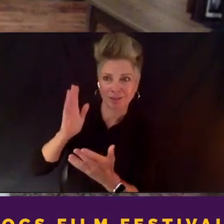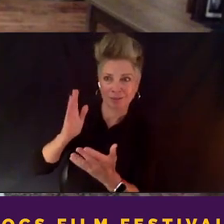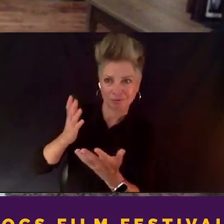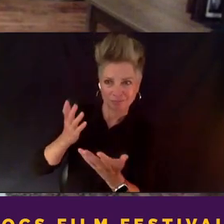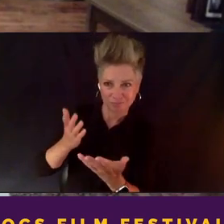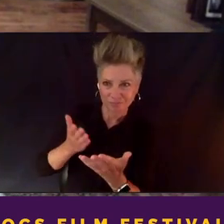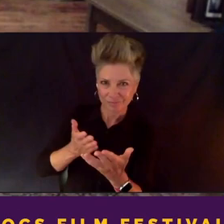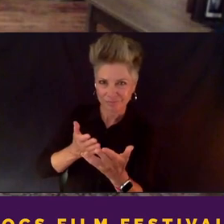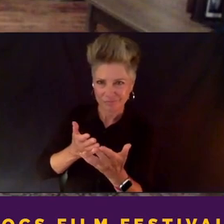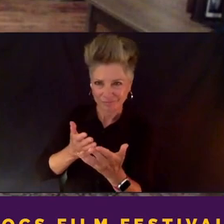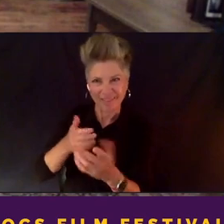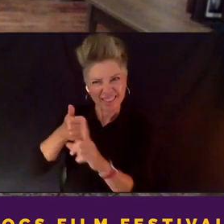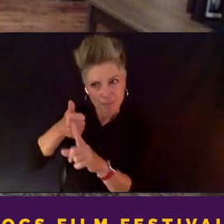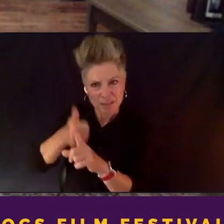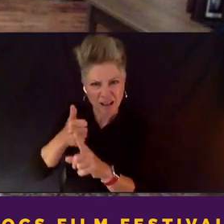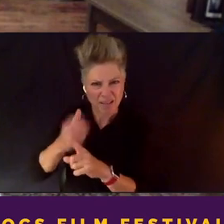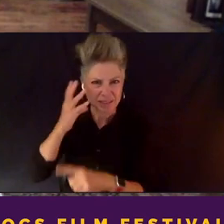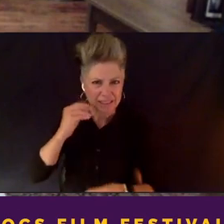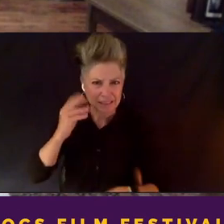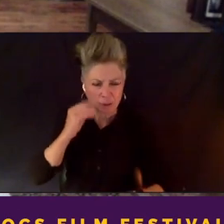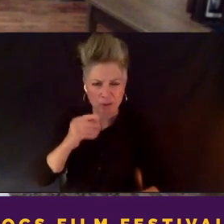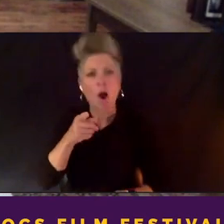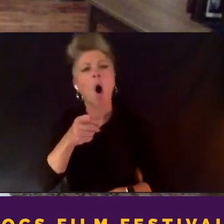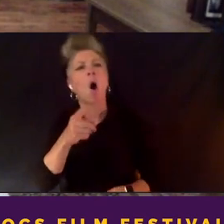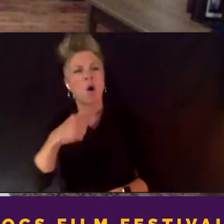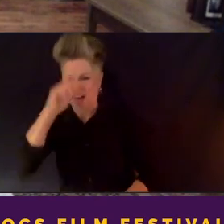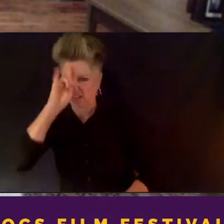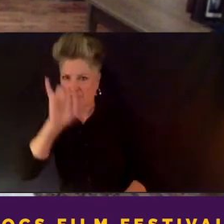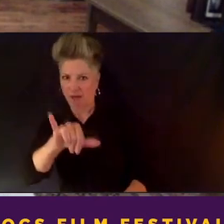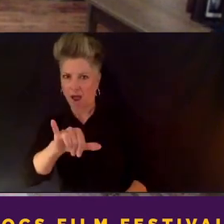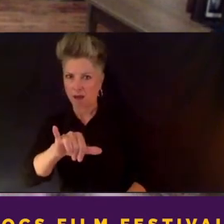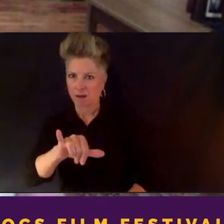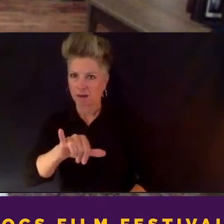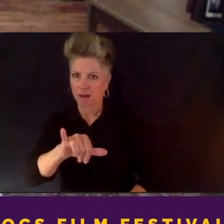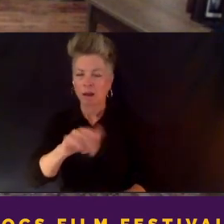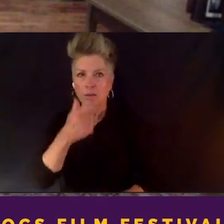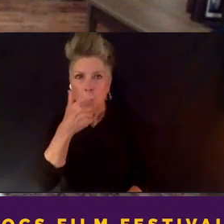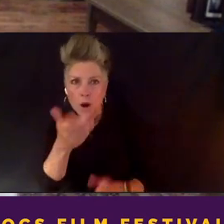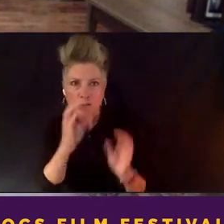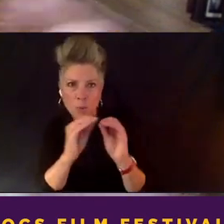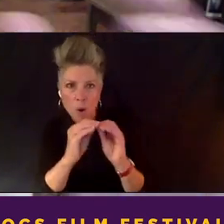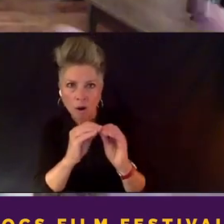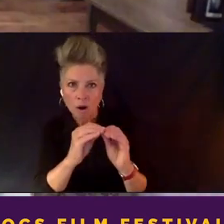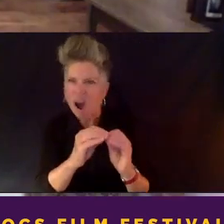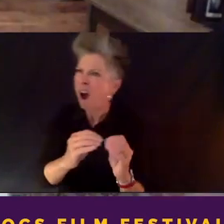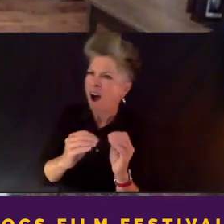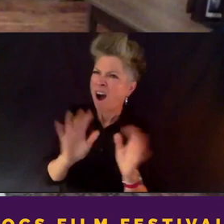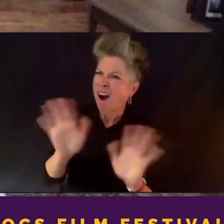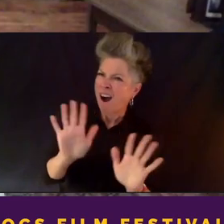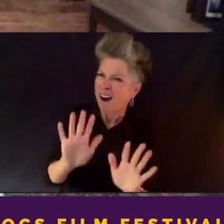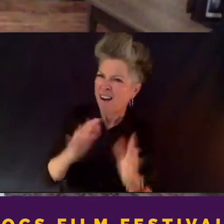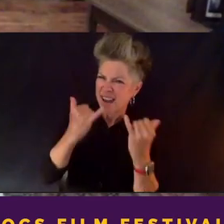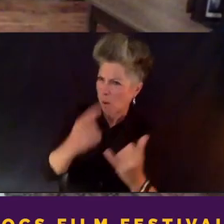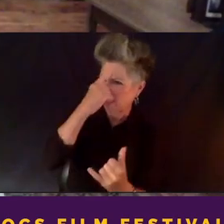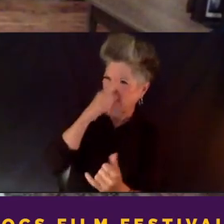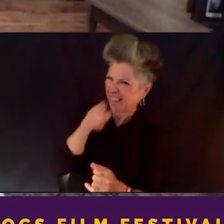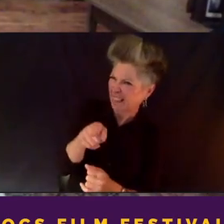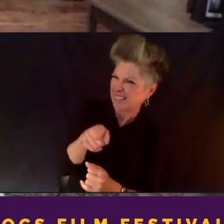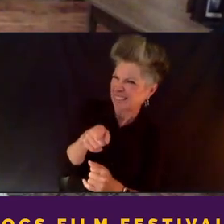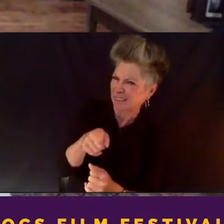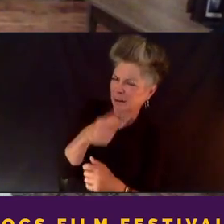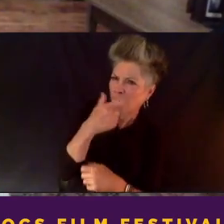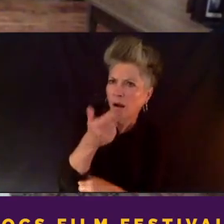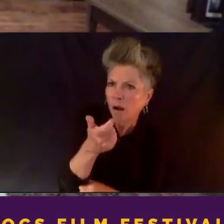way, no, now I think it happened this way, not get confused and yet build to asking larger questions